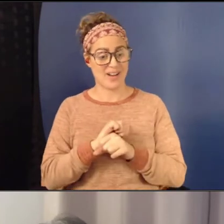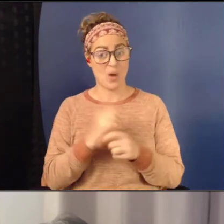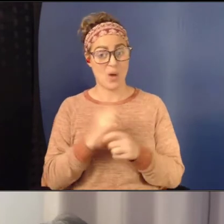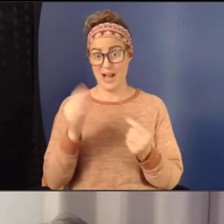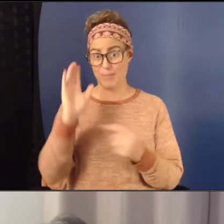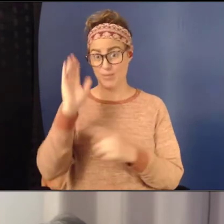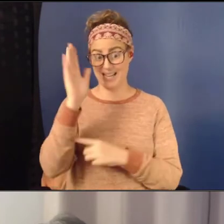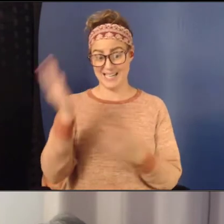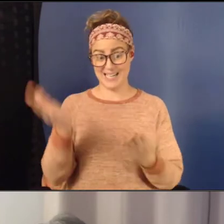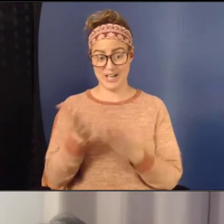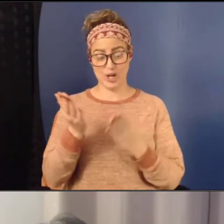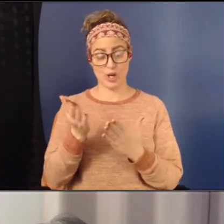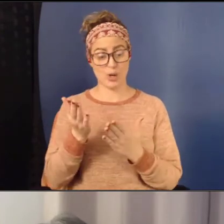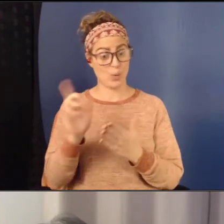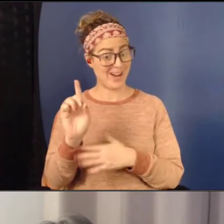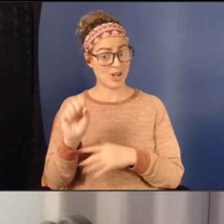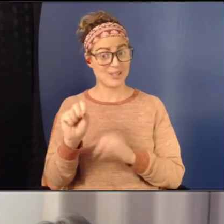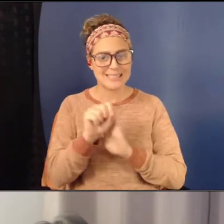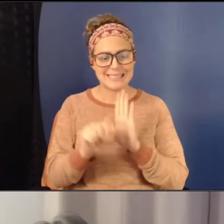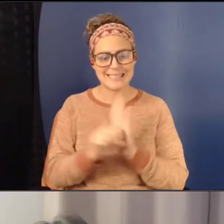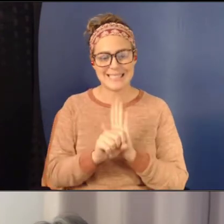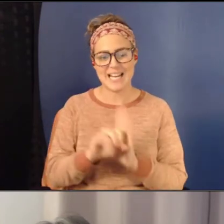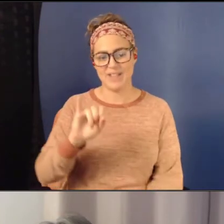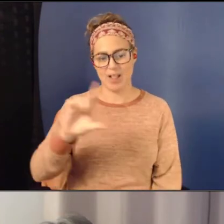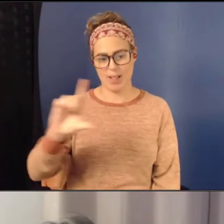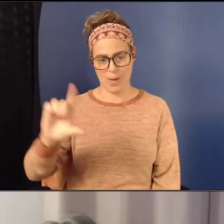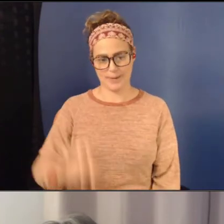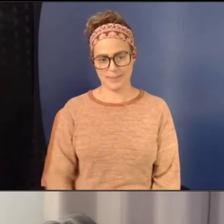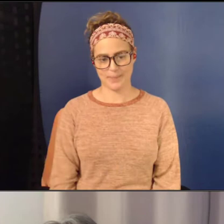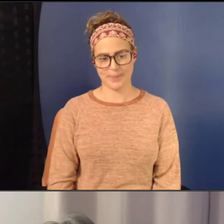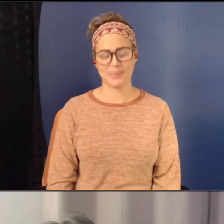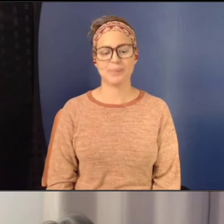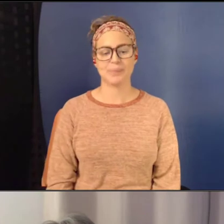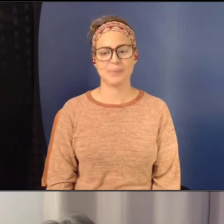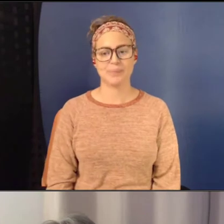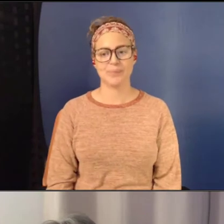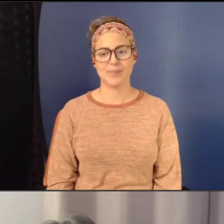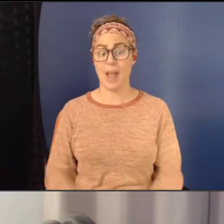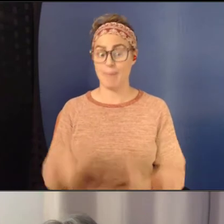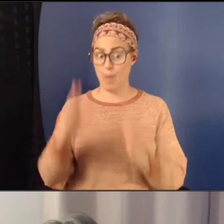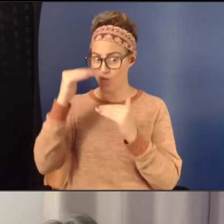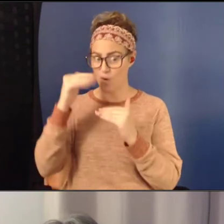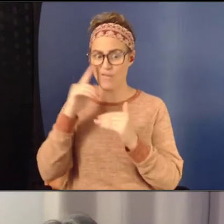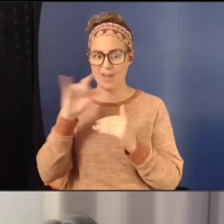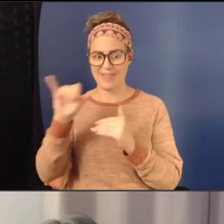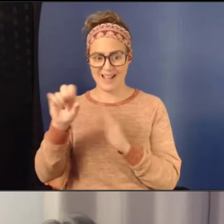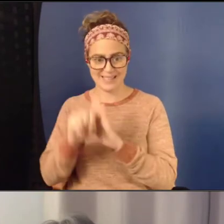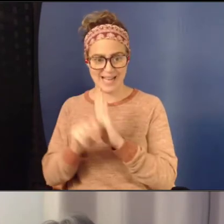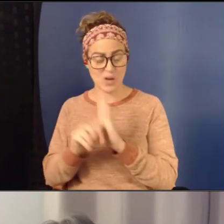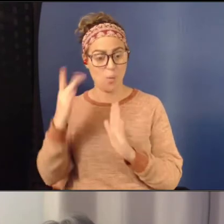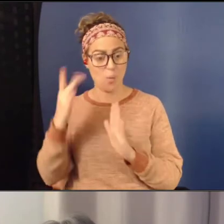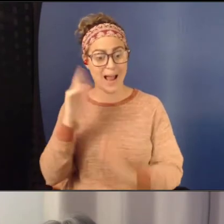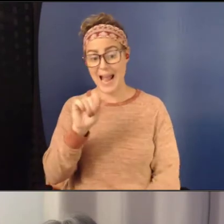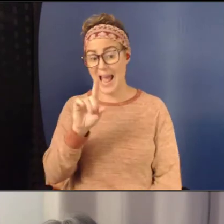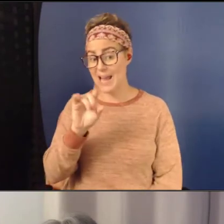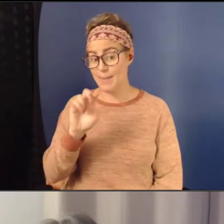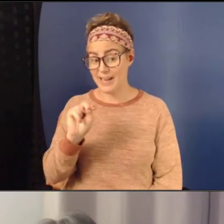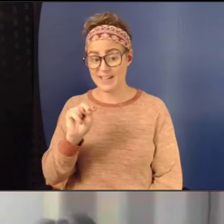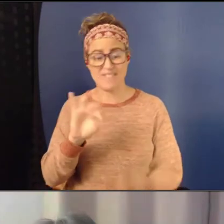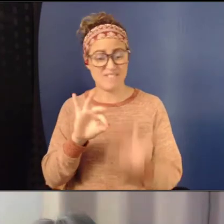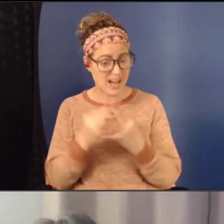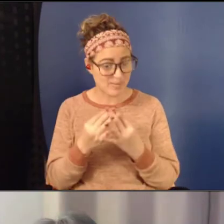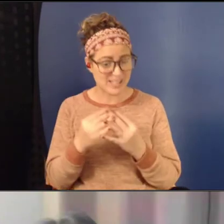so I'm very hopeful in the state of Illinois because administrators and families wanted us to do this work.